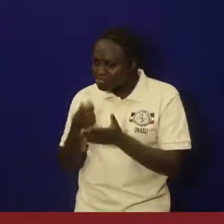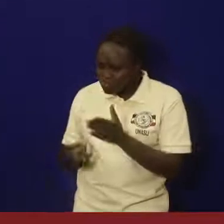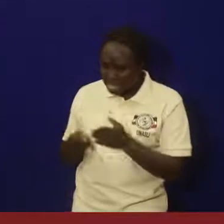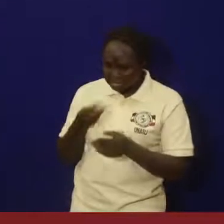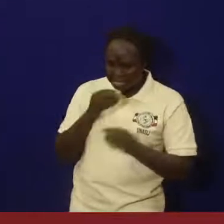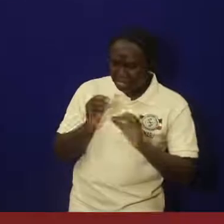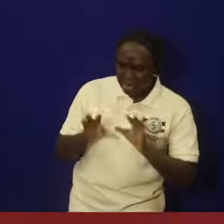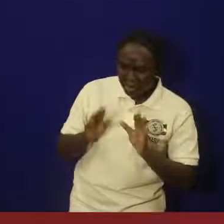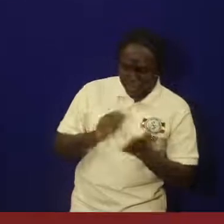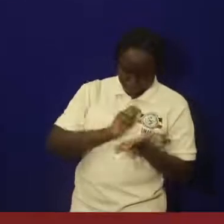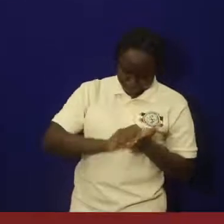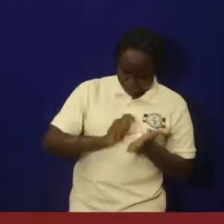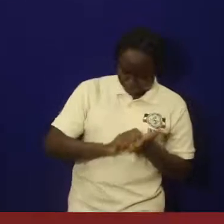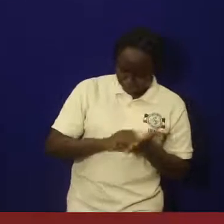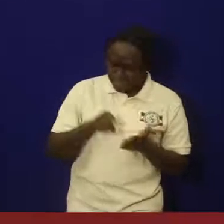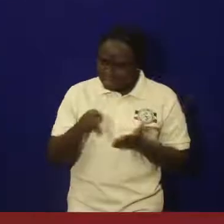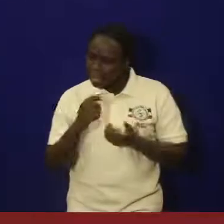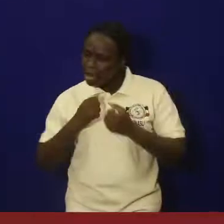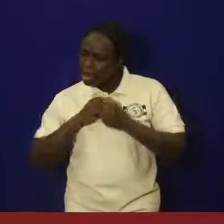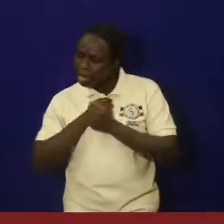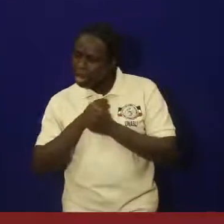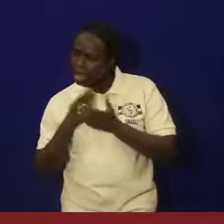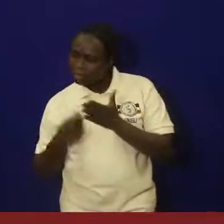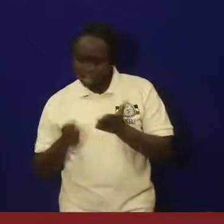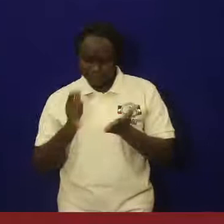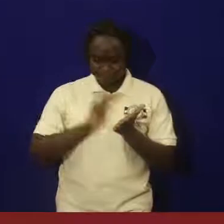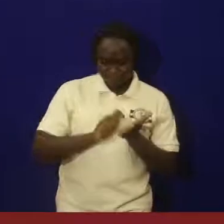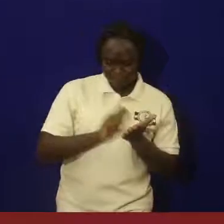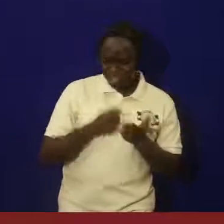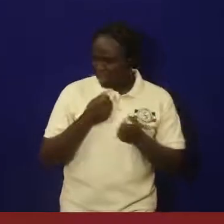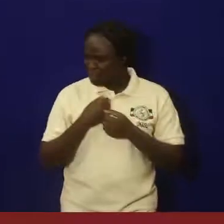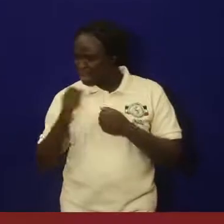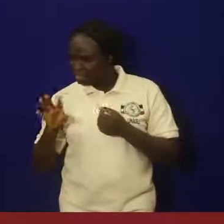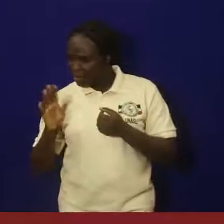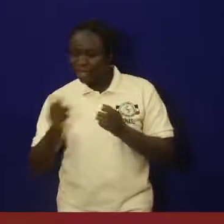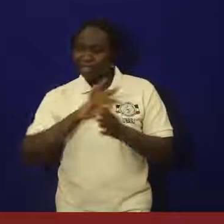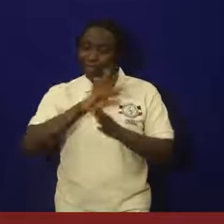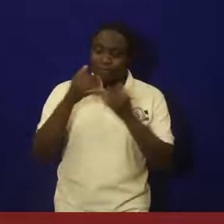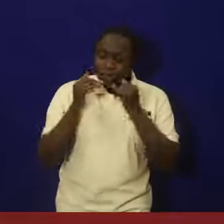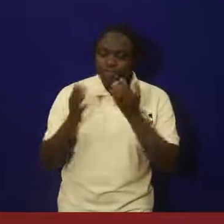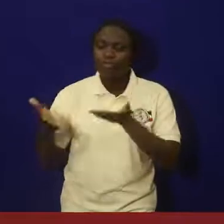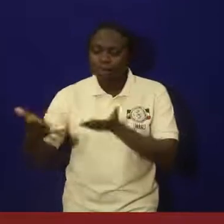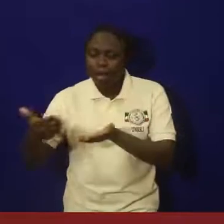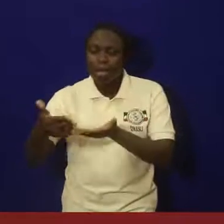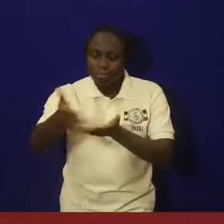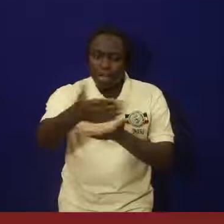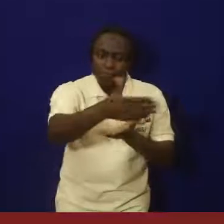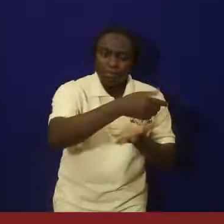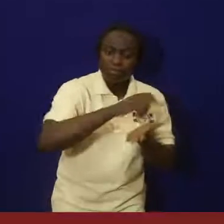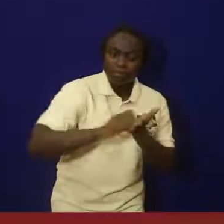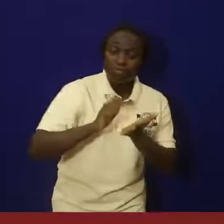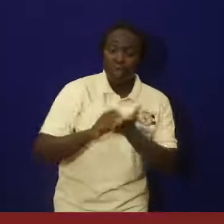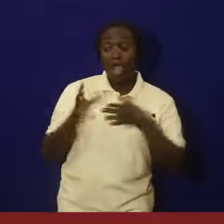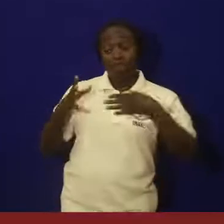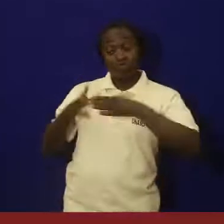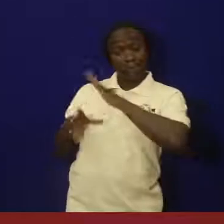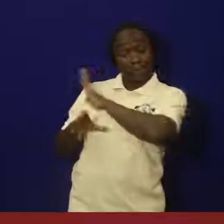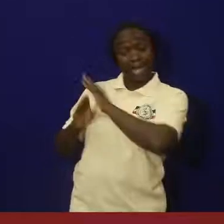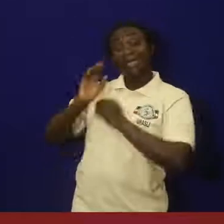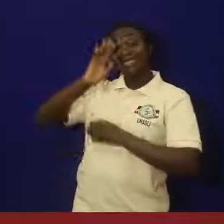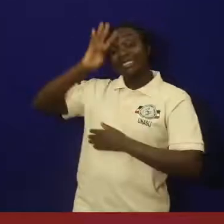they don't eat, what they like, and what they don't like. So, this is writing for teachers.